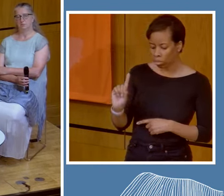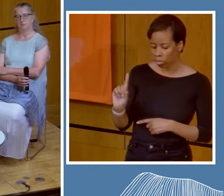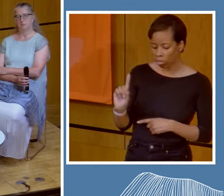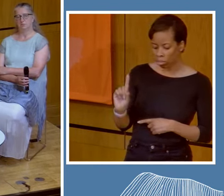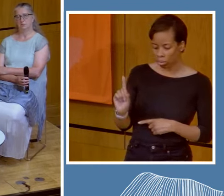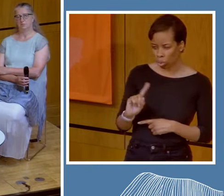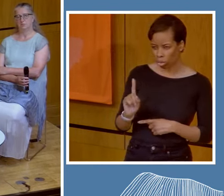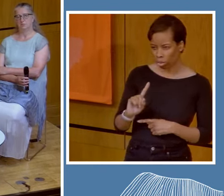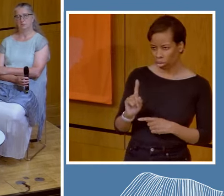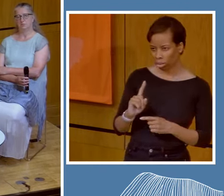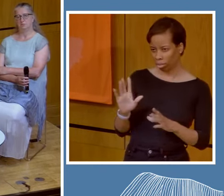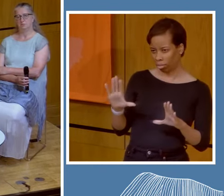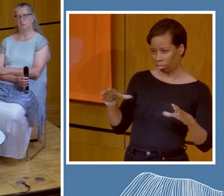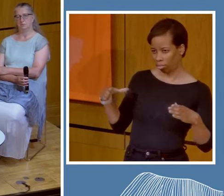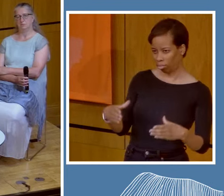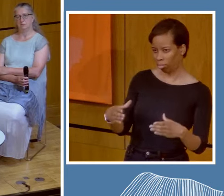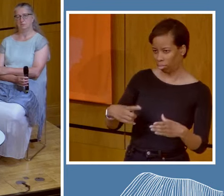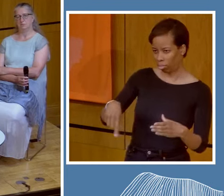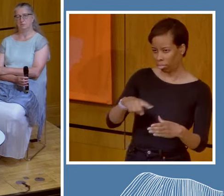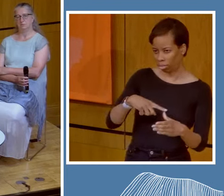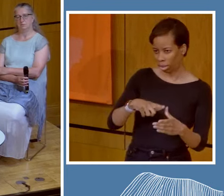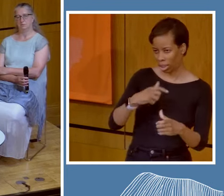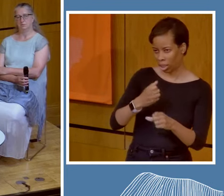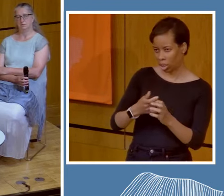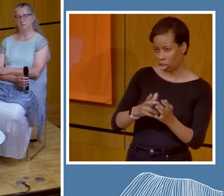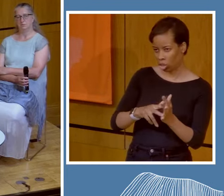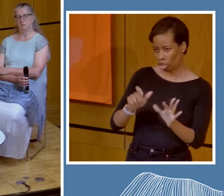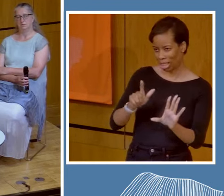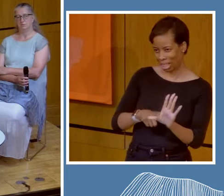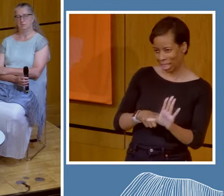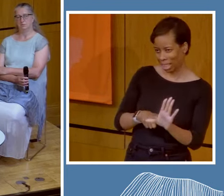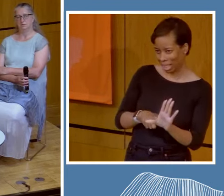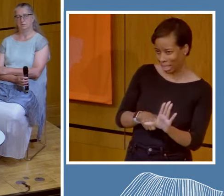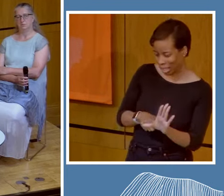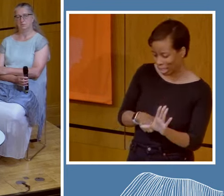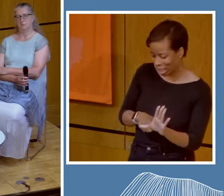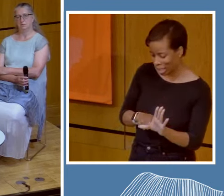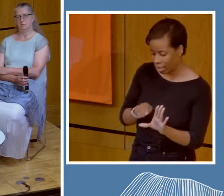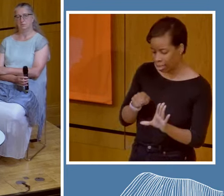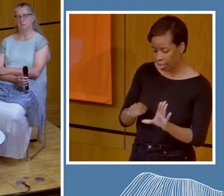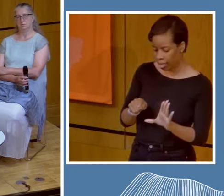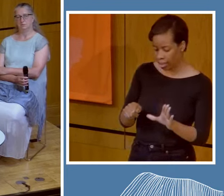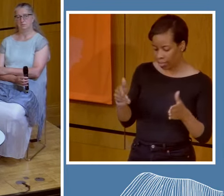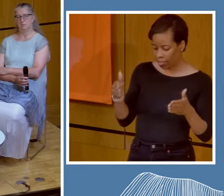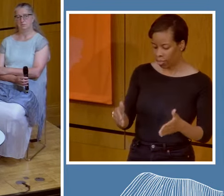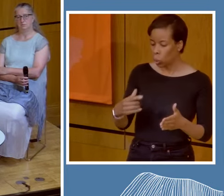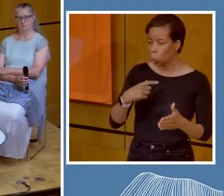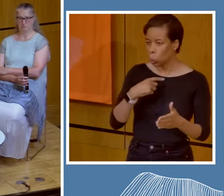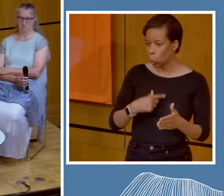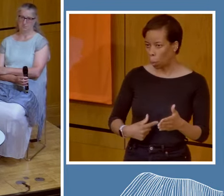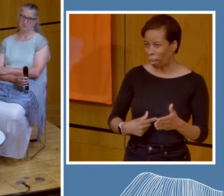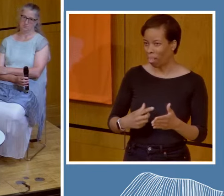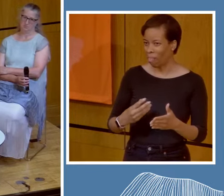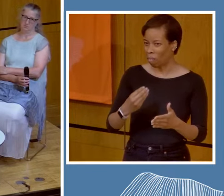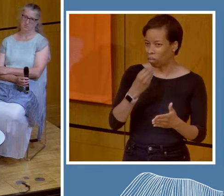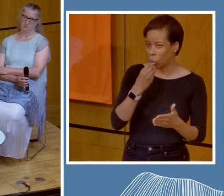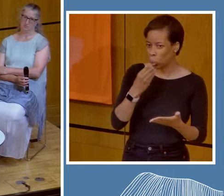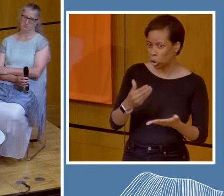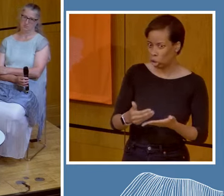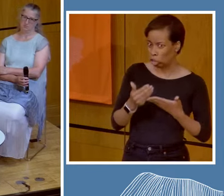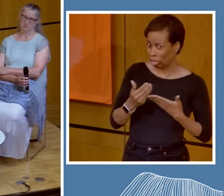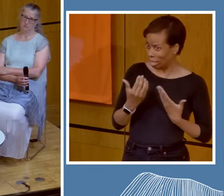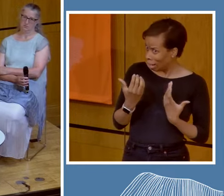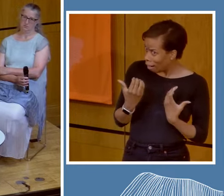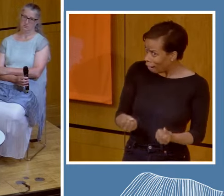there's a lot of talk among the UN kind of ecosystem and globally about indigenous people and the phrase kind of